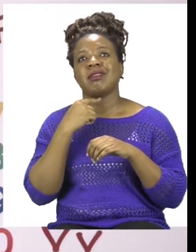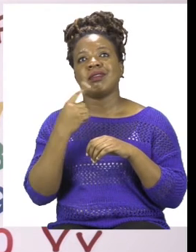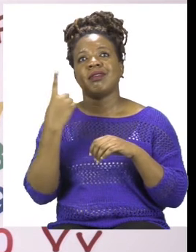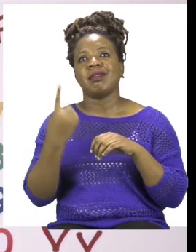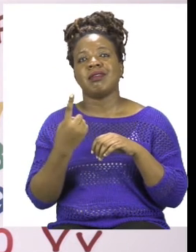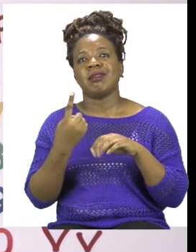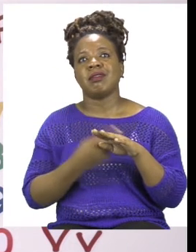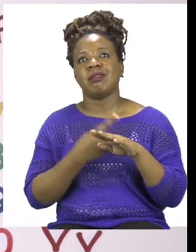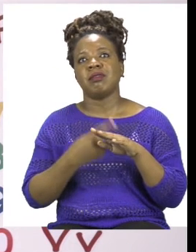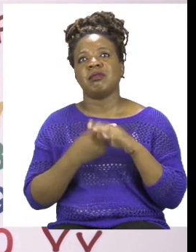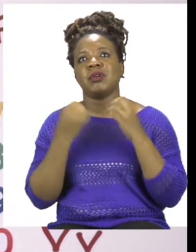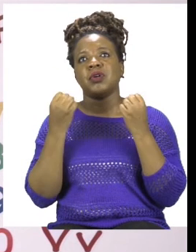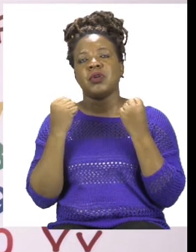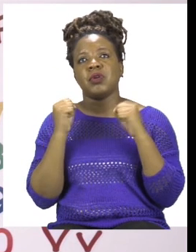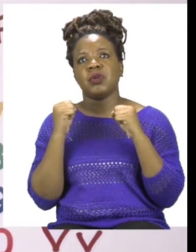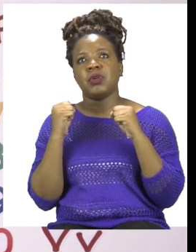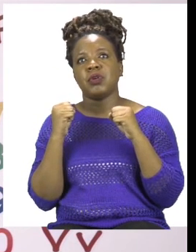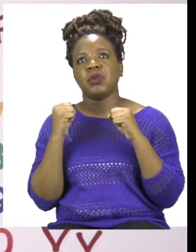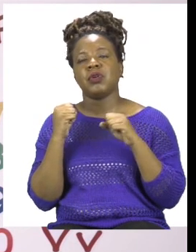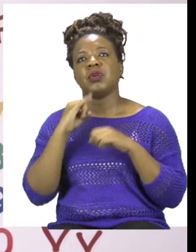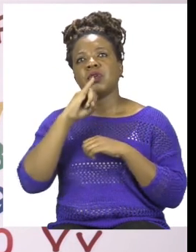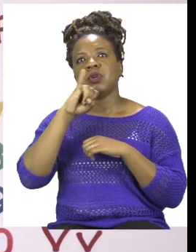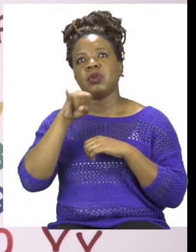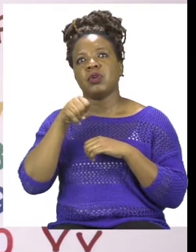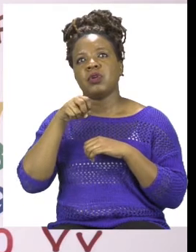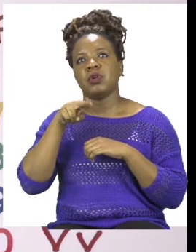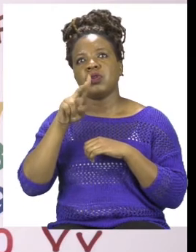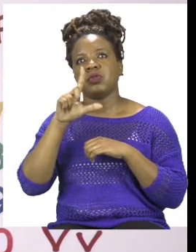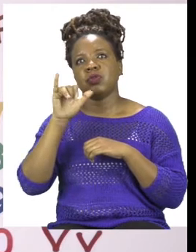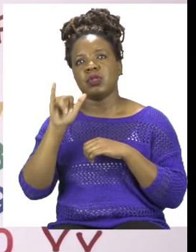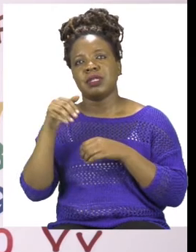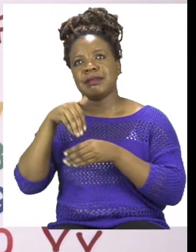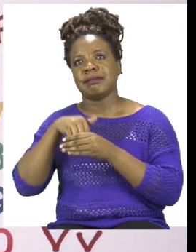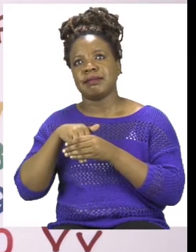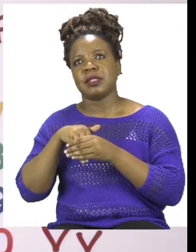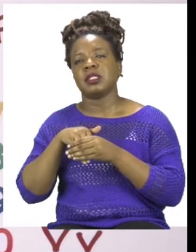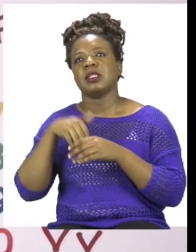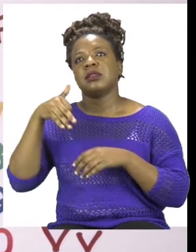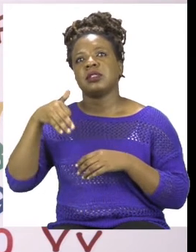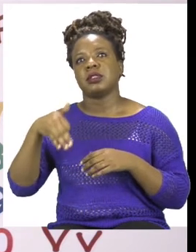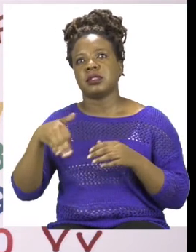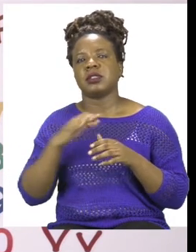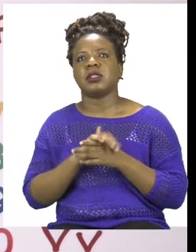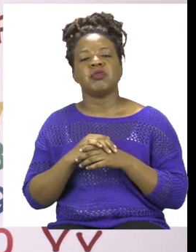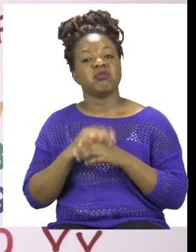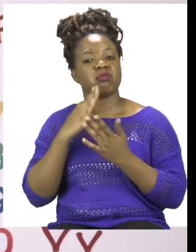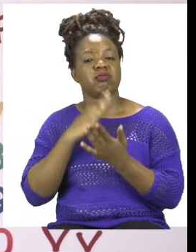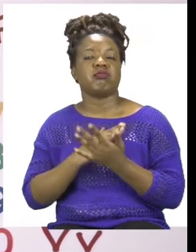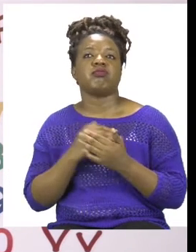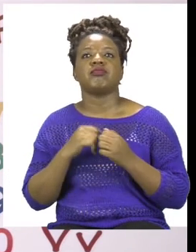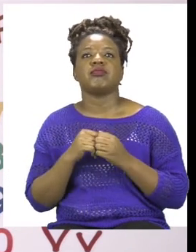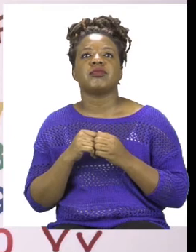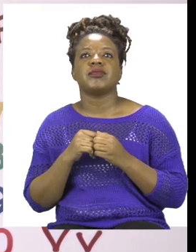Dash July in Namibia and that one is very true but we now need to know which